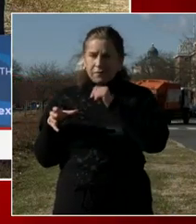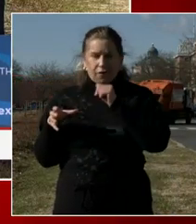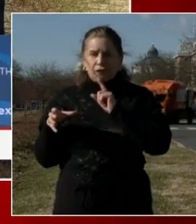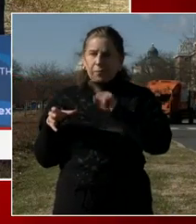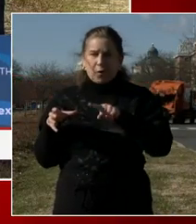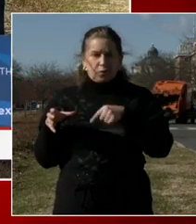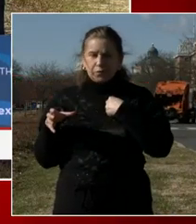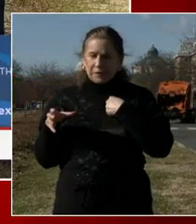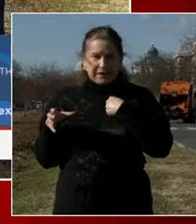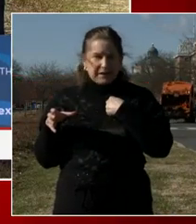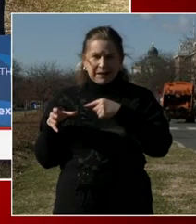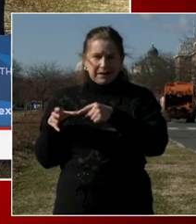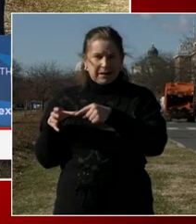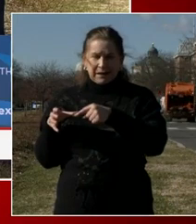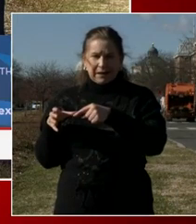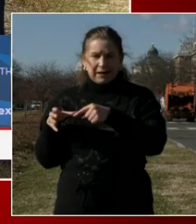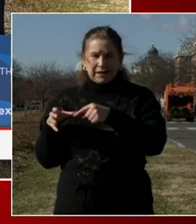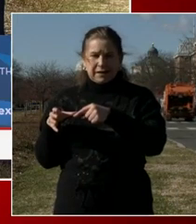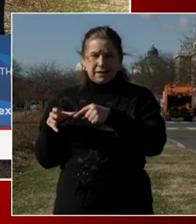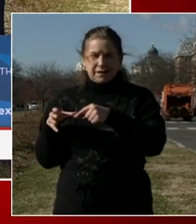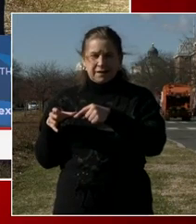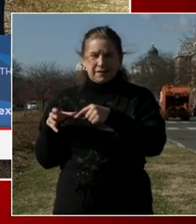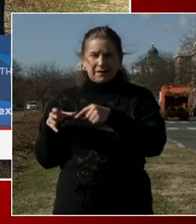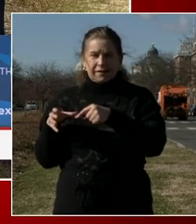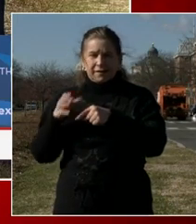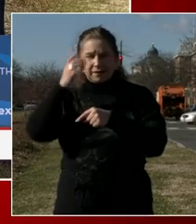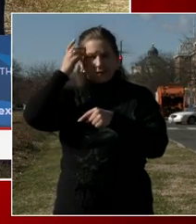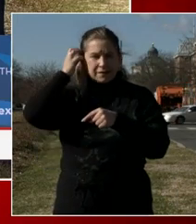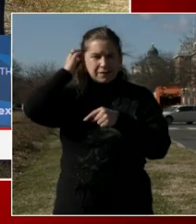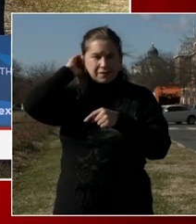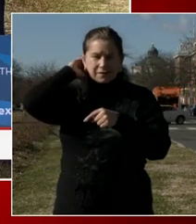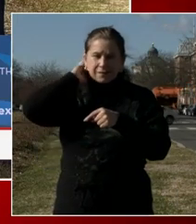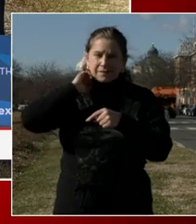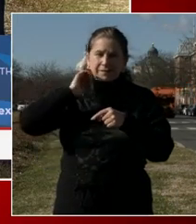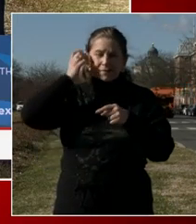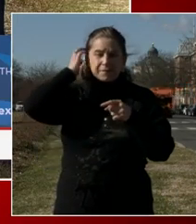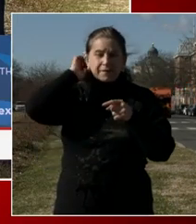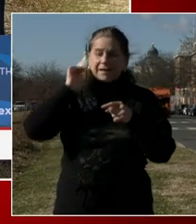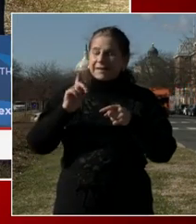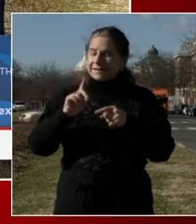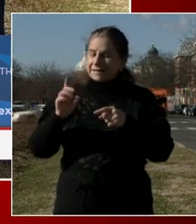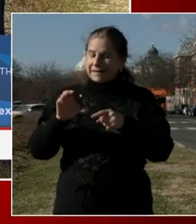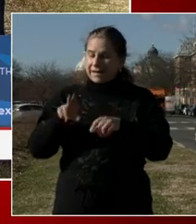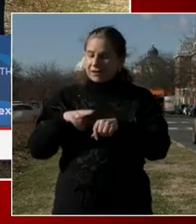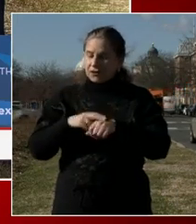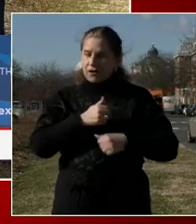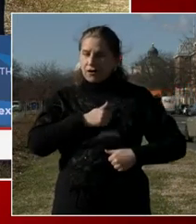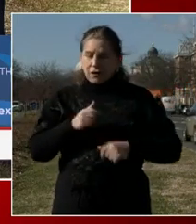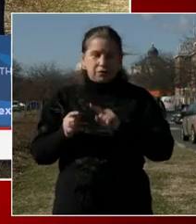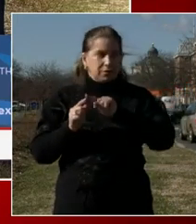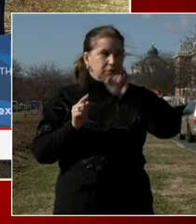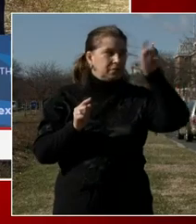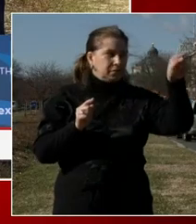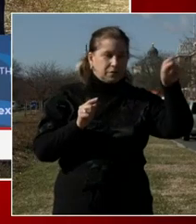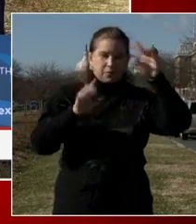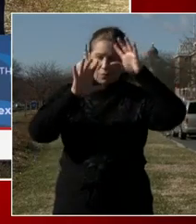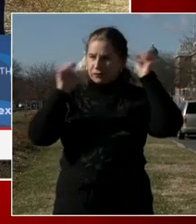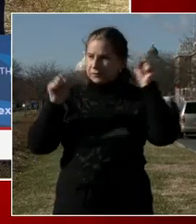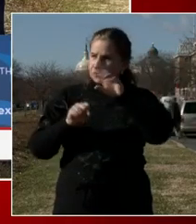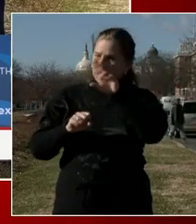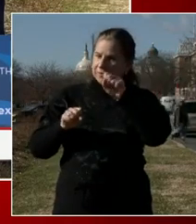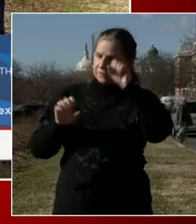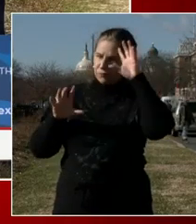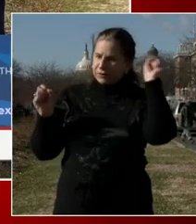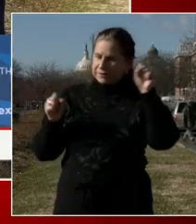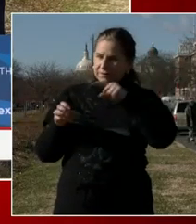The district's guard goes up through the army to the President of the United States. So they are